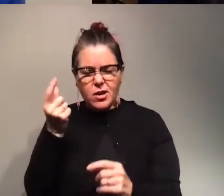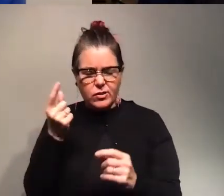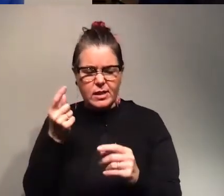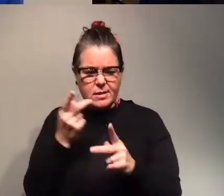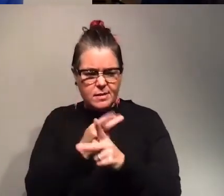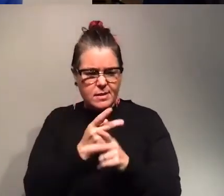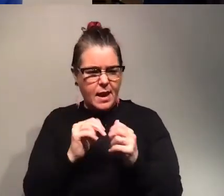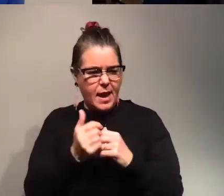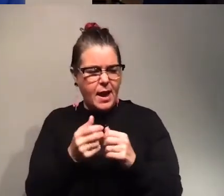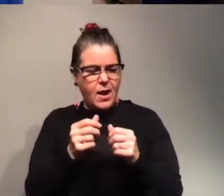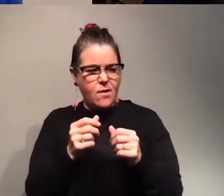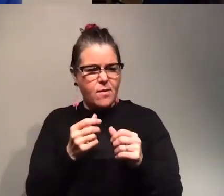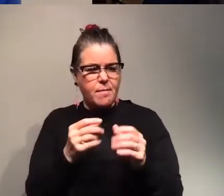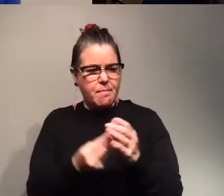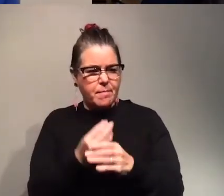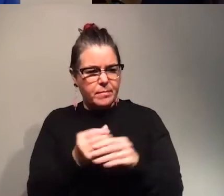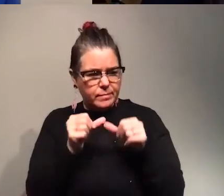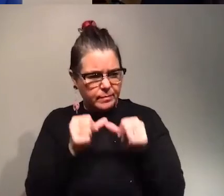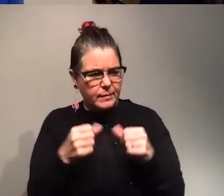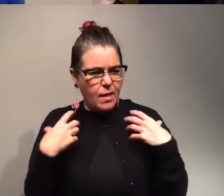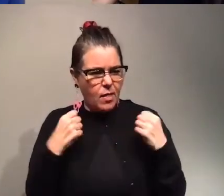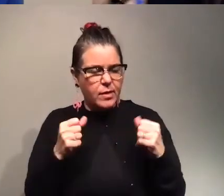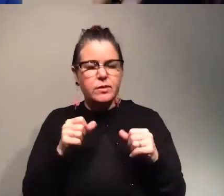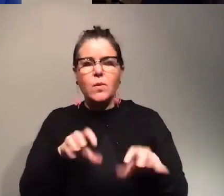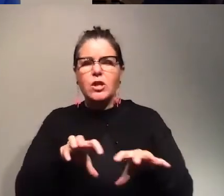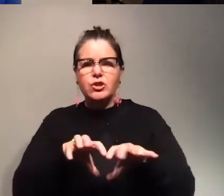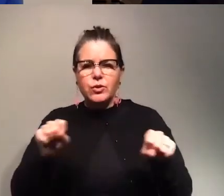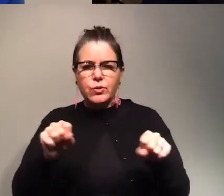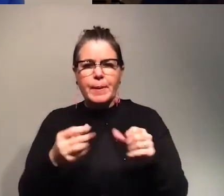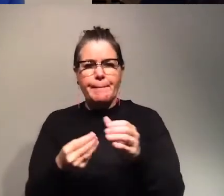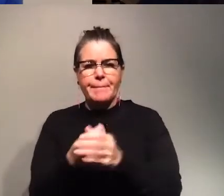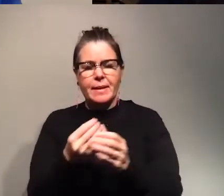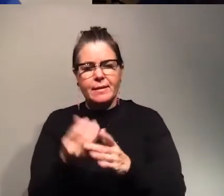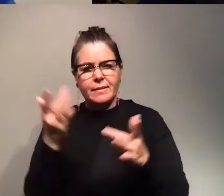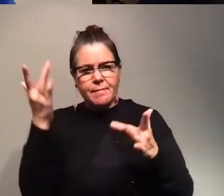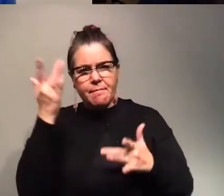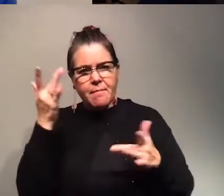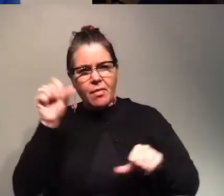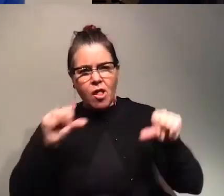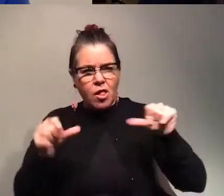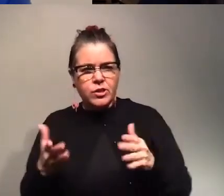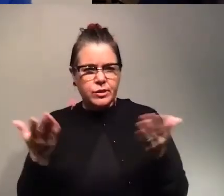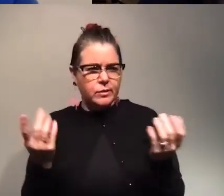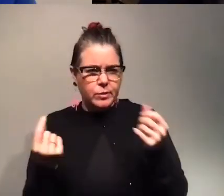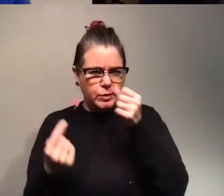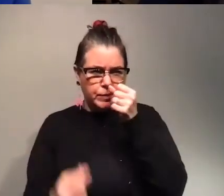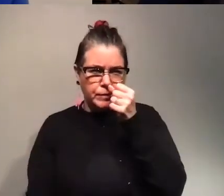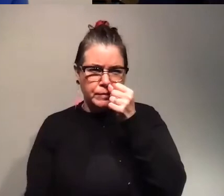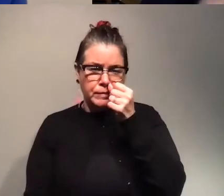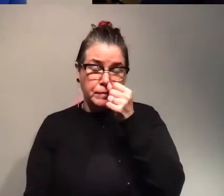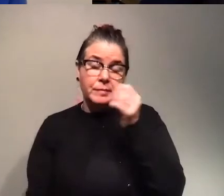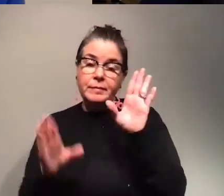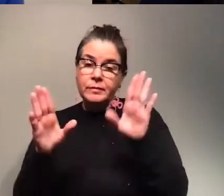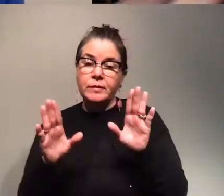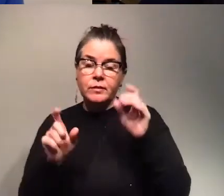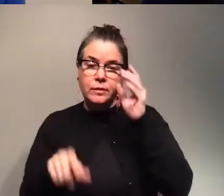plants healthy so what can you do with a degree in plant pathology well that's an excellent question